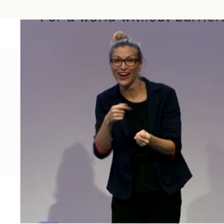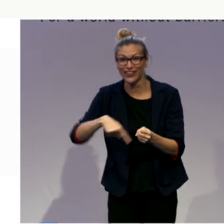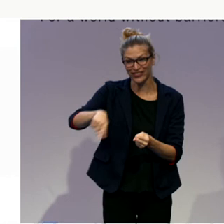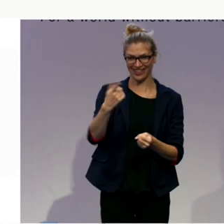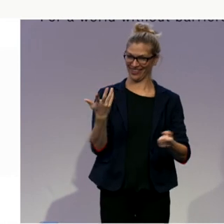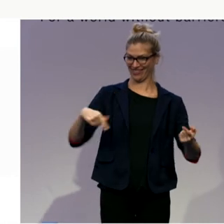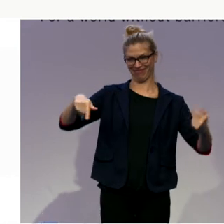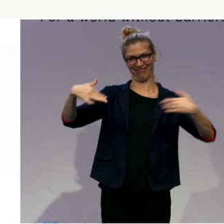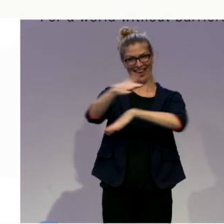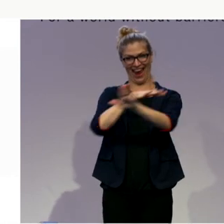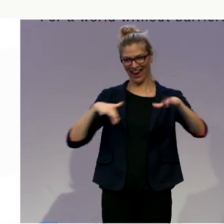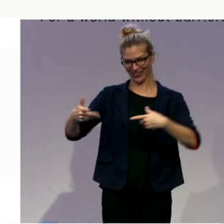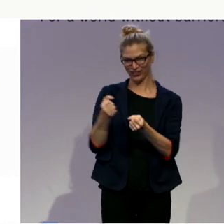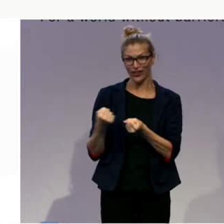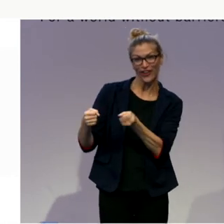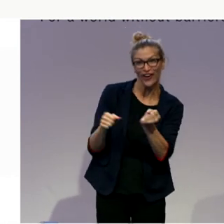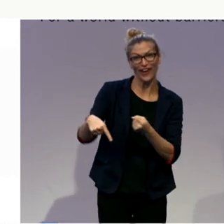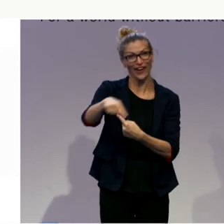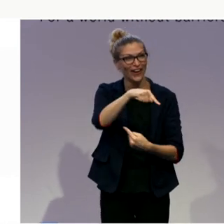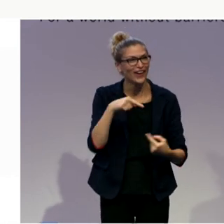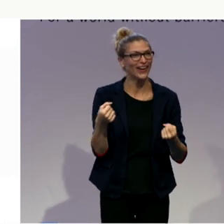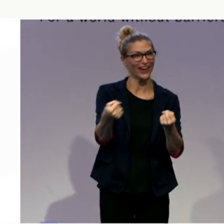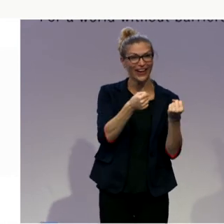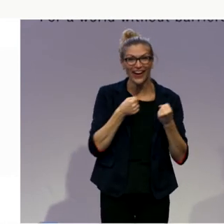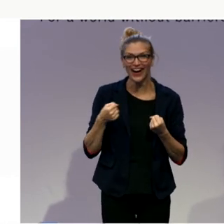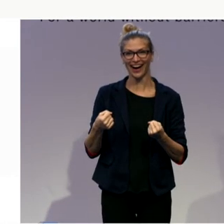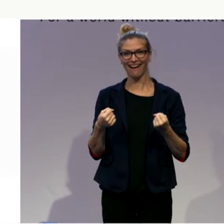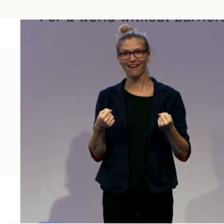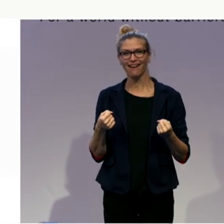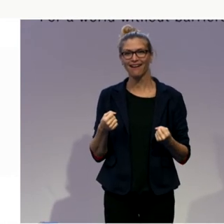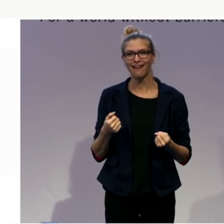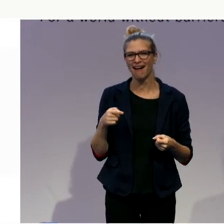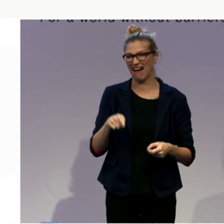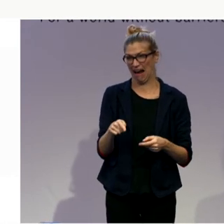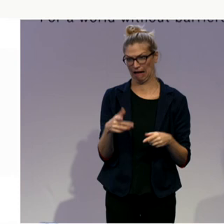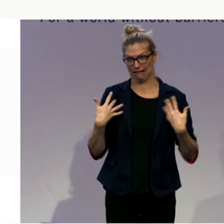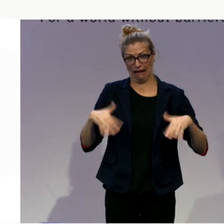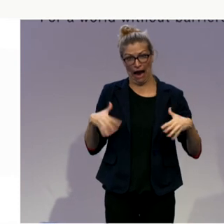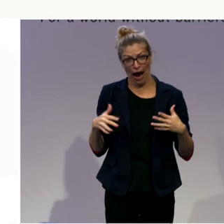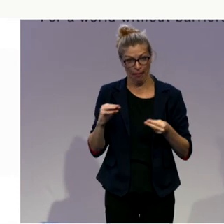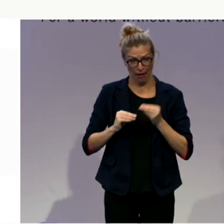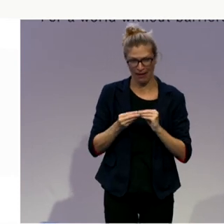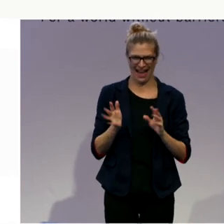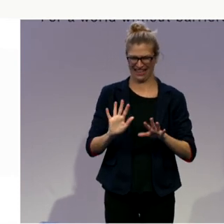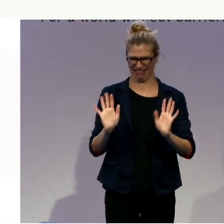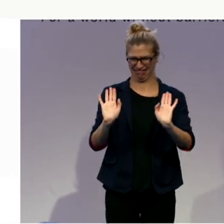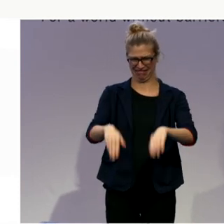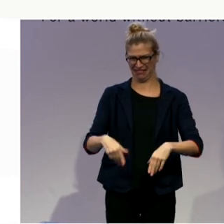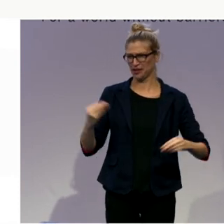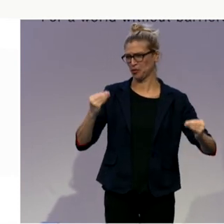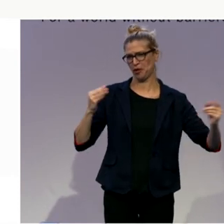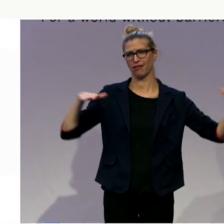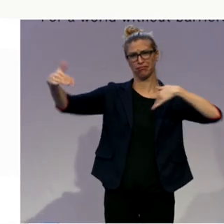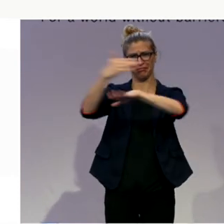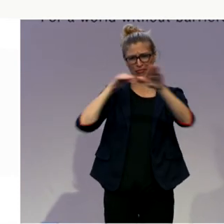around but there are no pedestrians around and so it is a very easy situation. And then they find